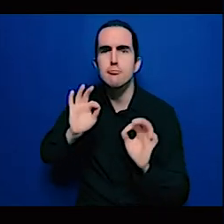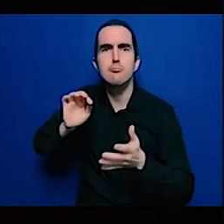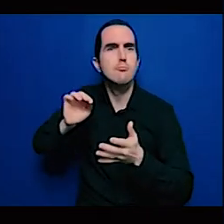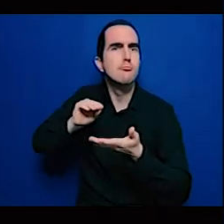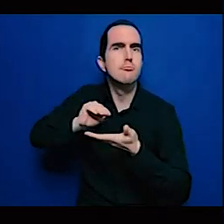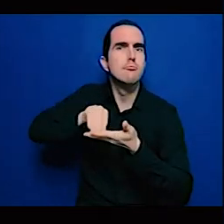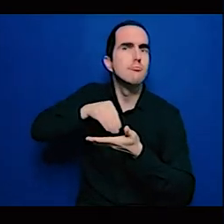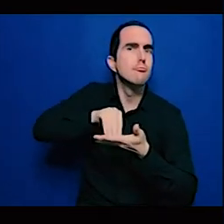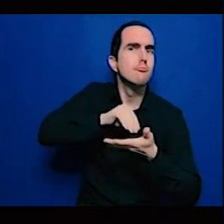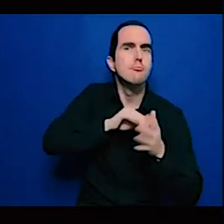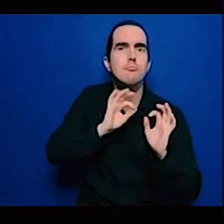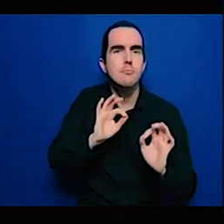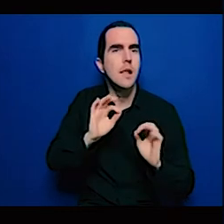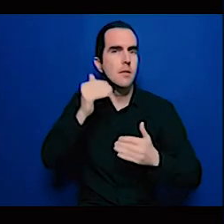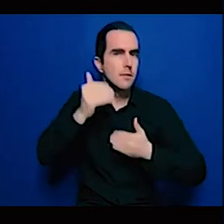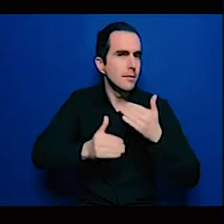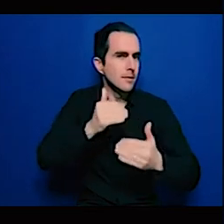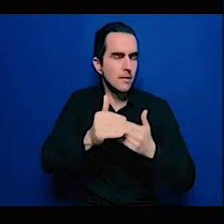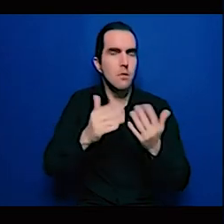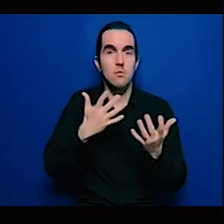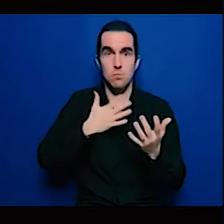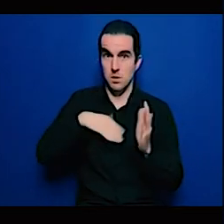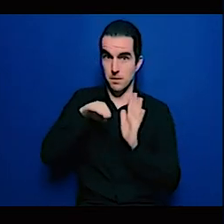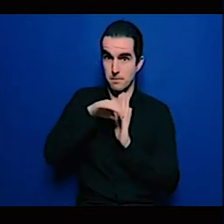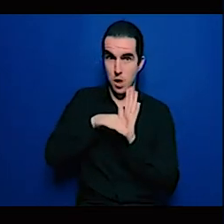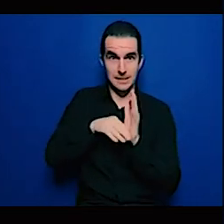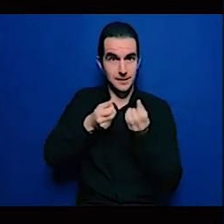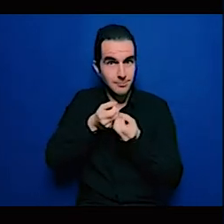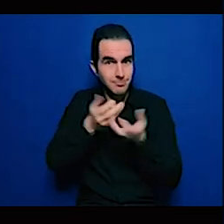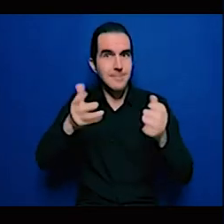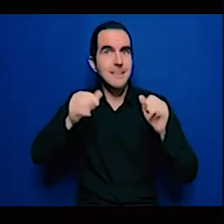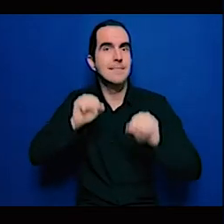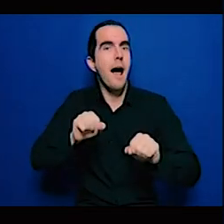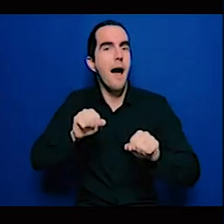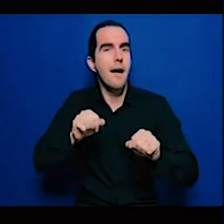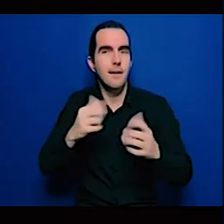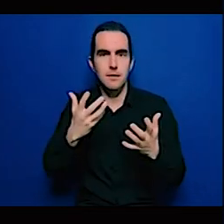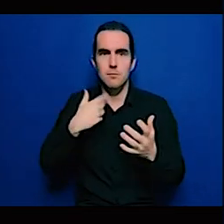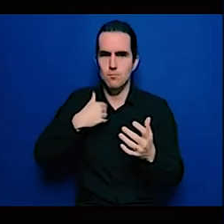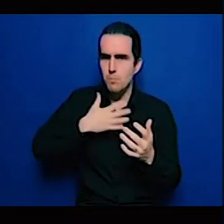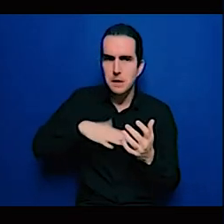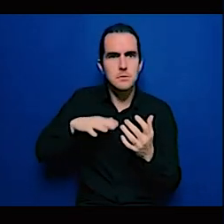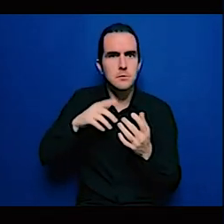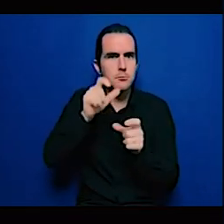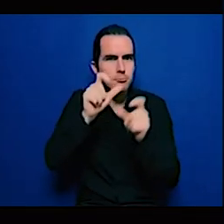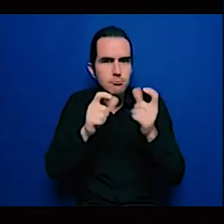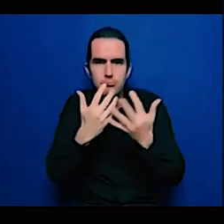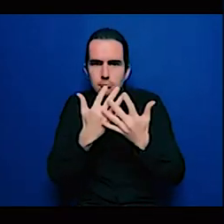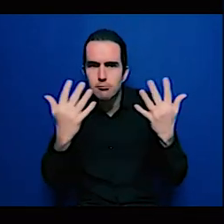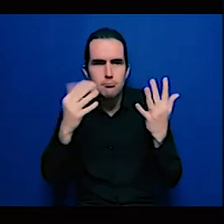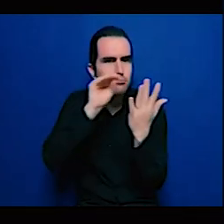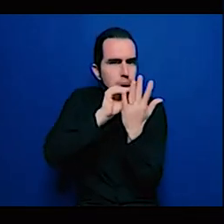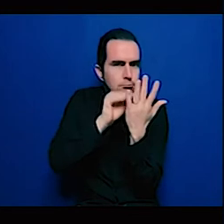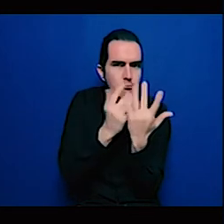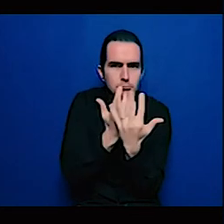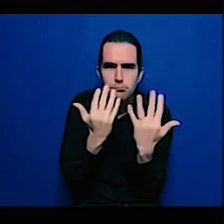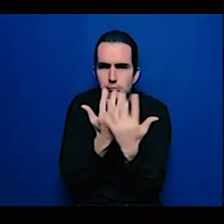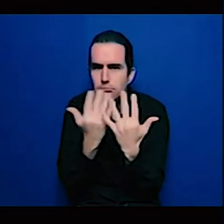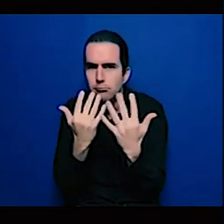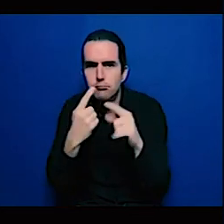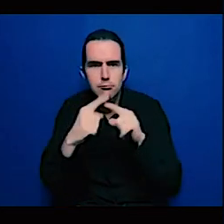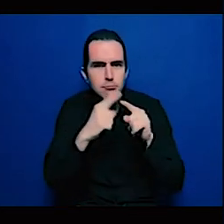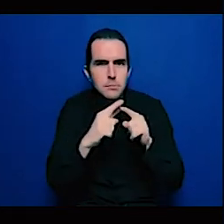address the risks that are that come with investing in projects in Africa and so that's